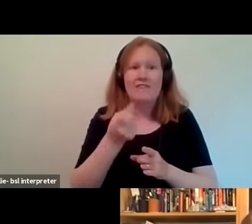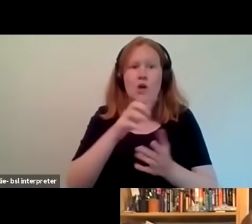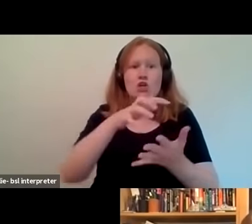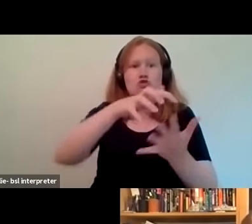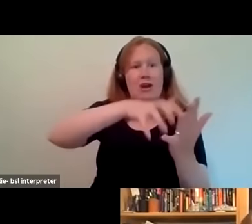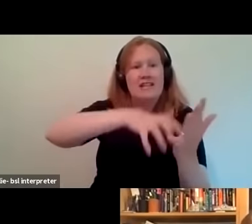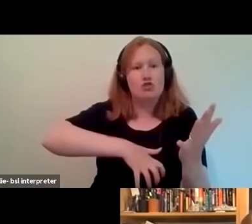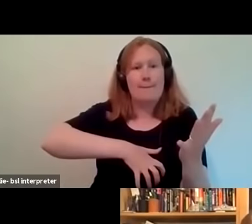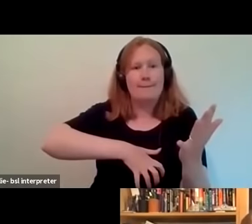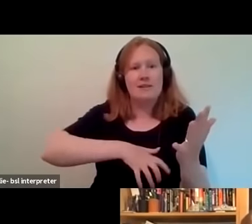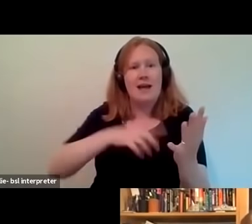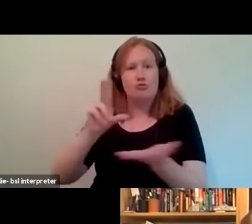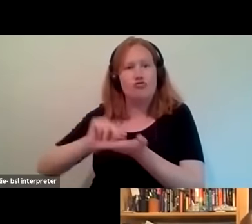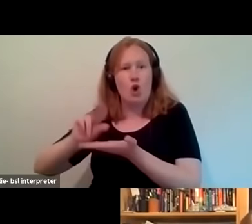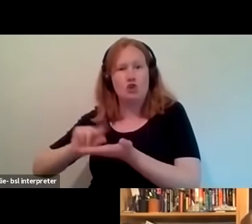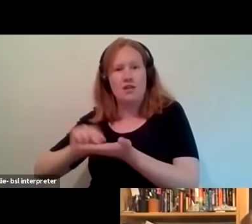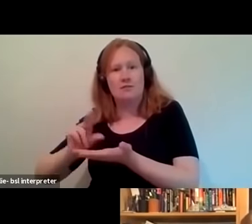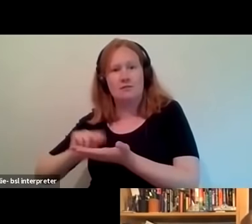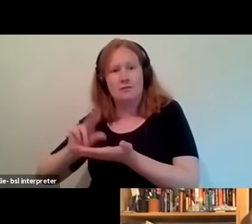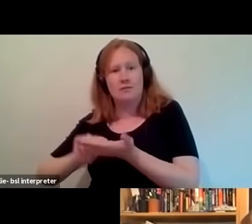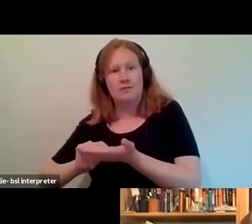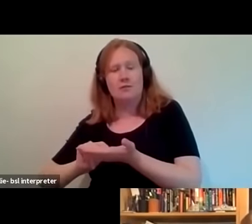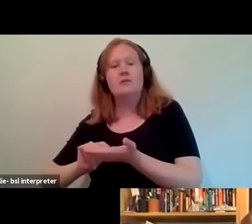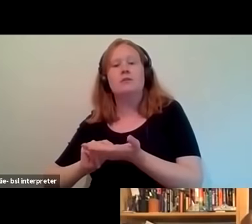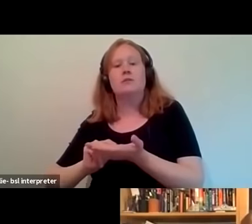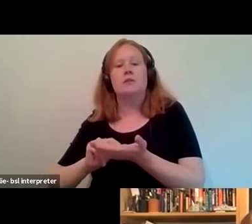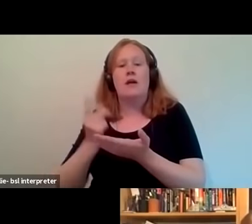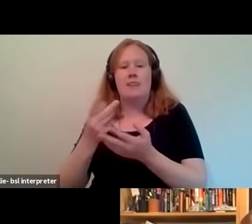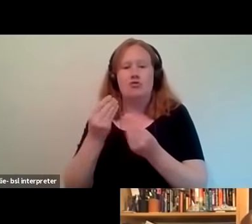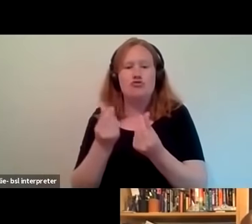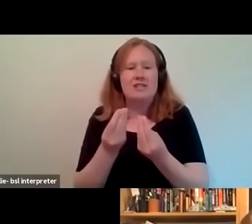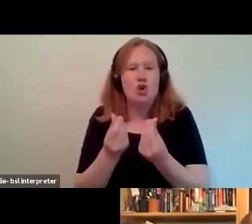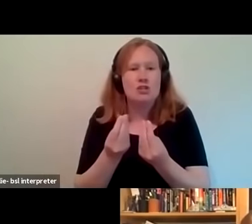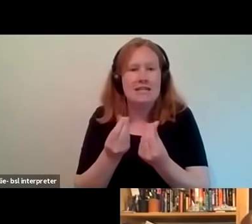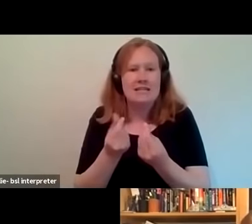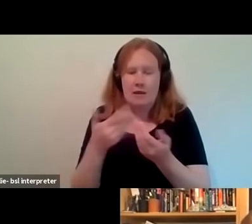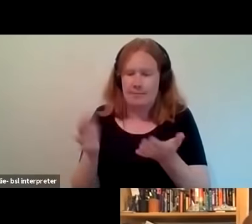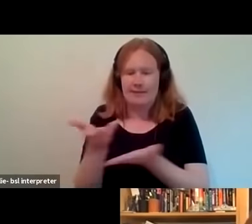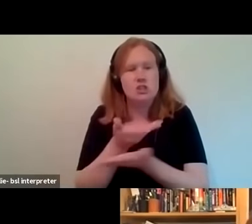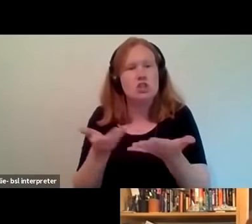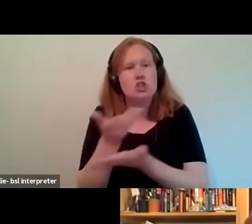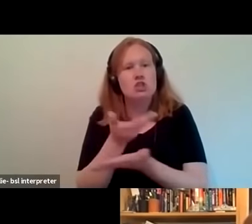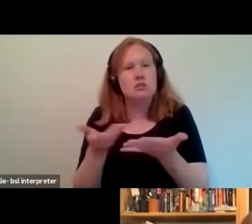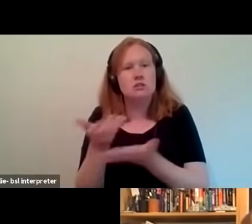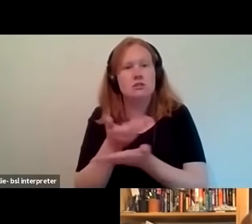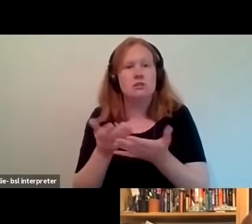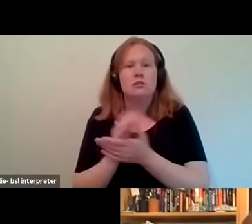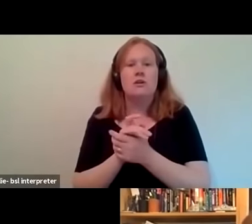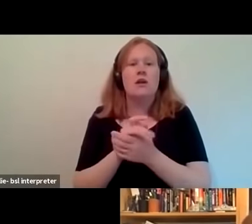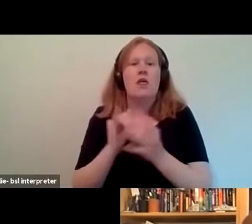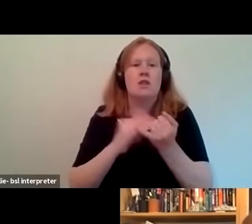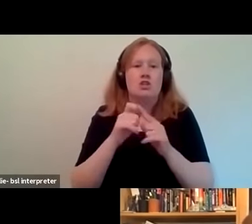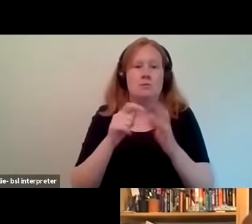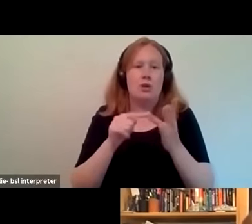conversation as well as the recording um and the resources that have all been discussed um of course the spotify